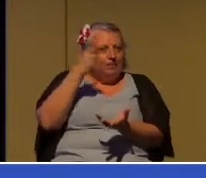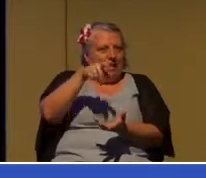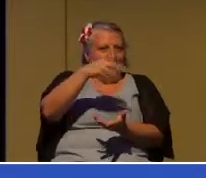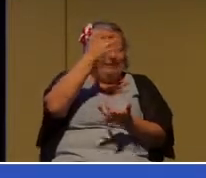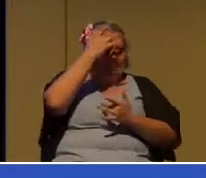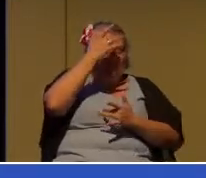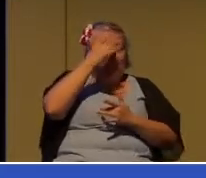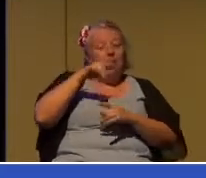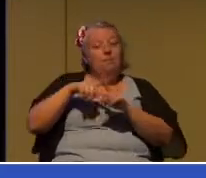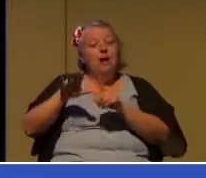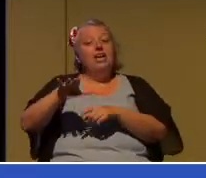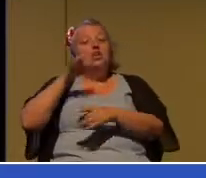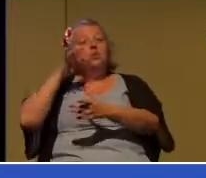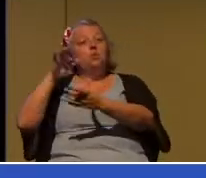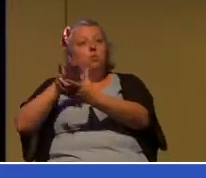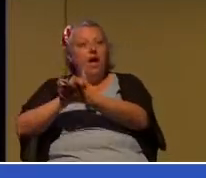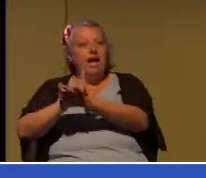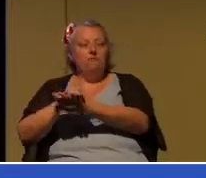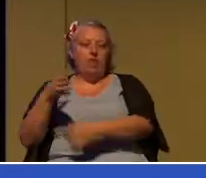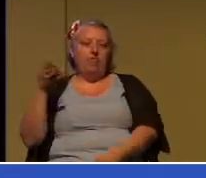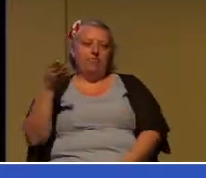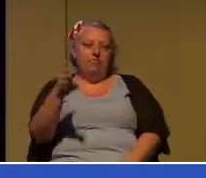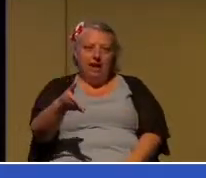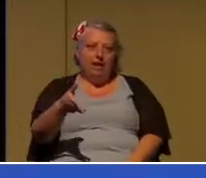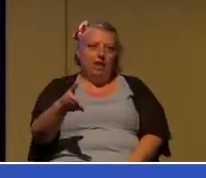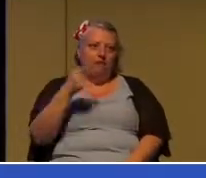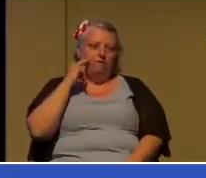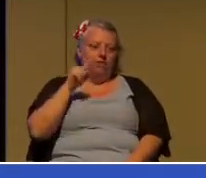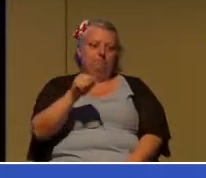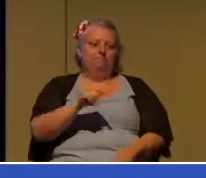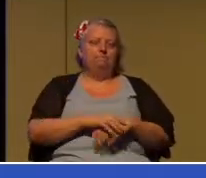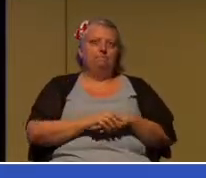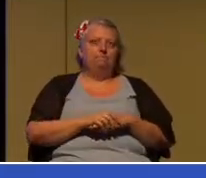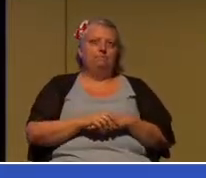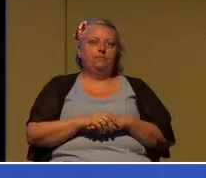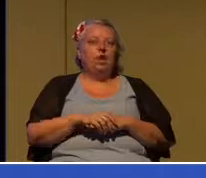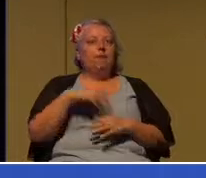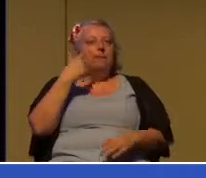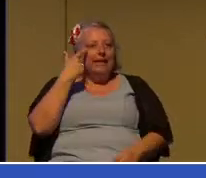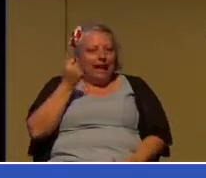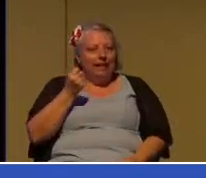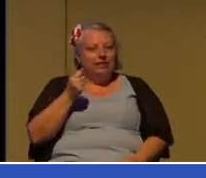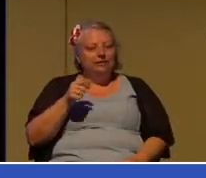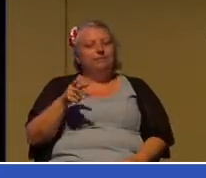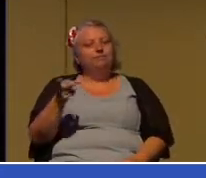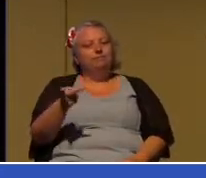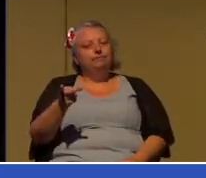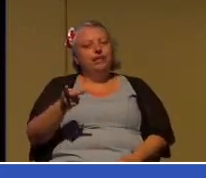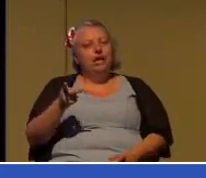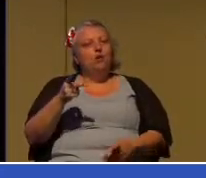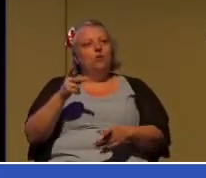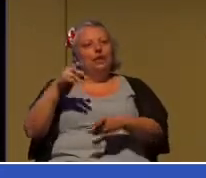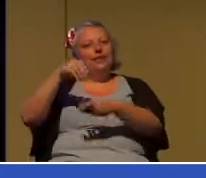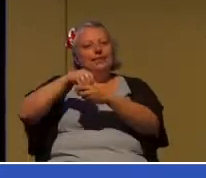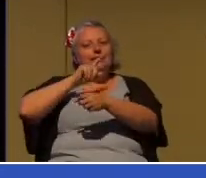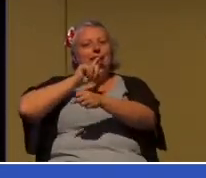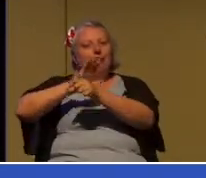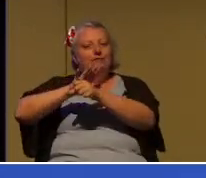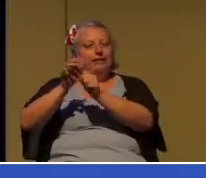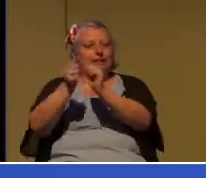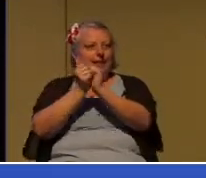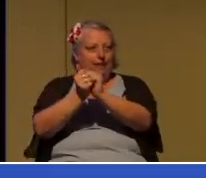in the good times and in the bad times because you see they were in covenant together. Covenant